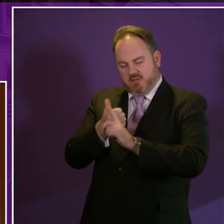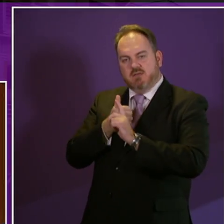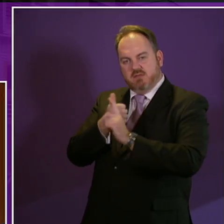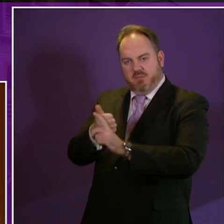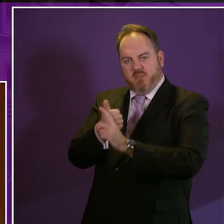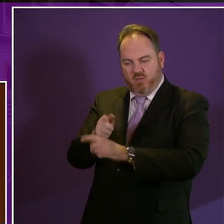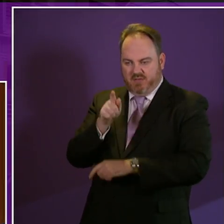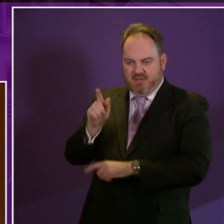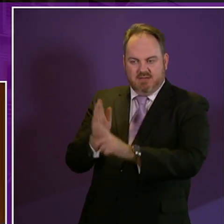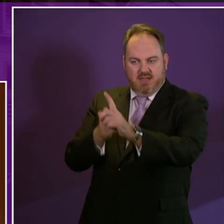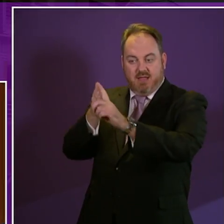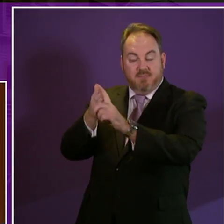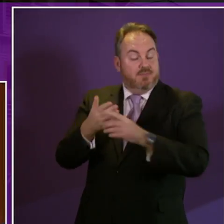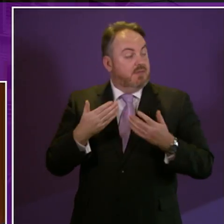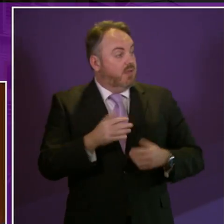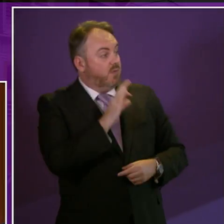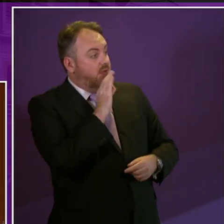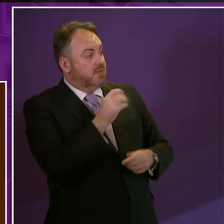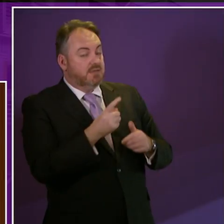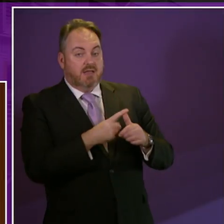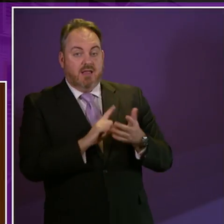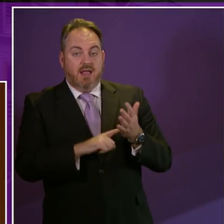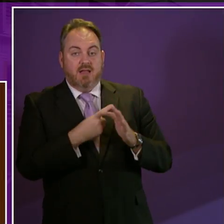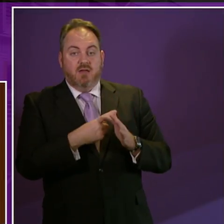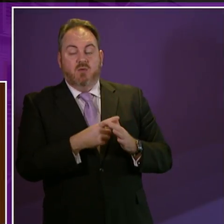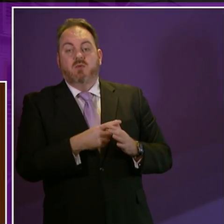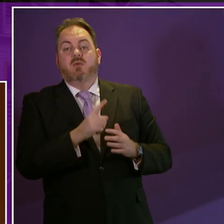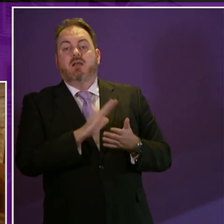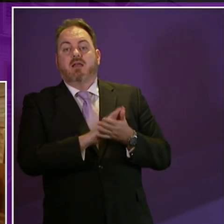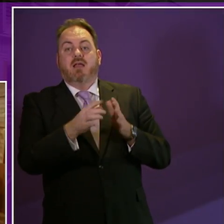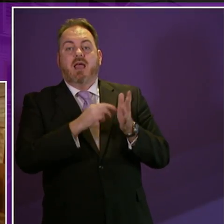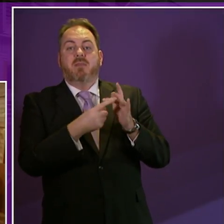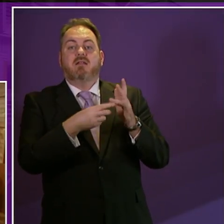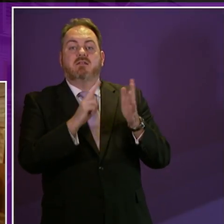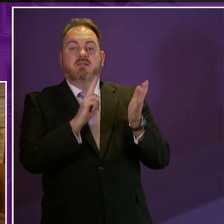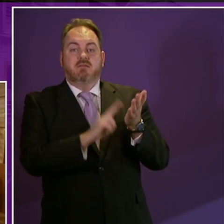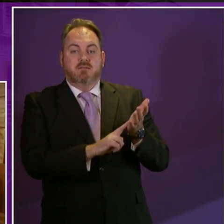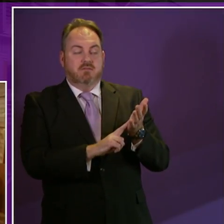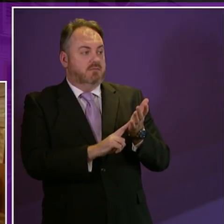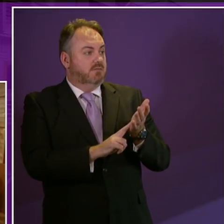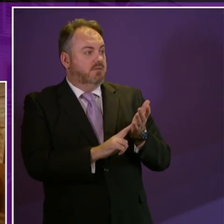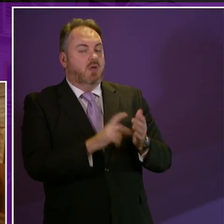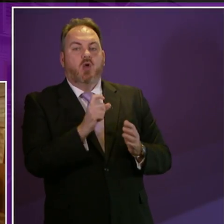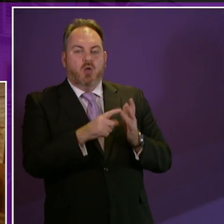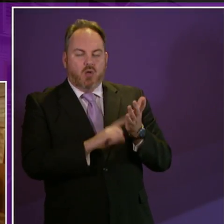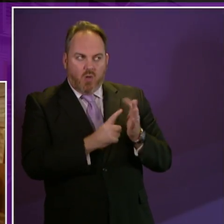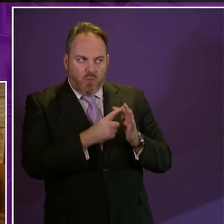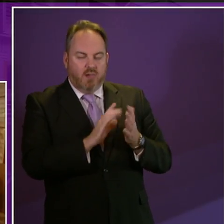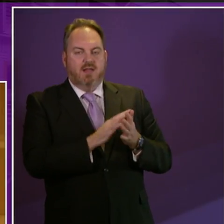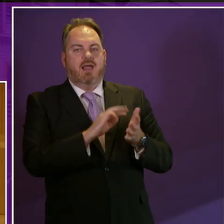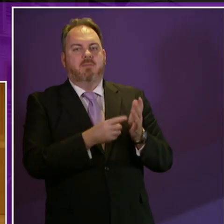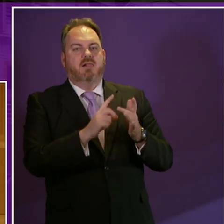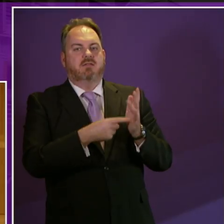thank you very much I call Alec Cole-Hamilton to be followed by Clare Hawhey Mr Cole-Hamilton please thank